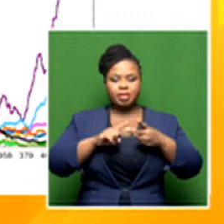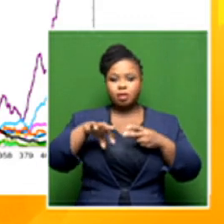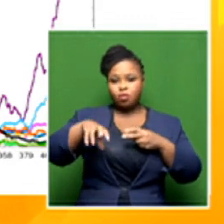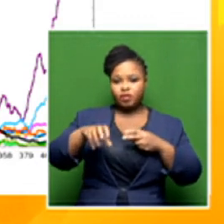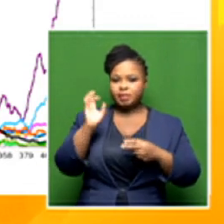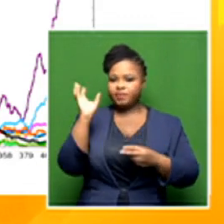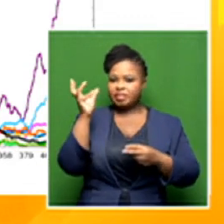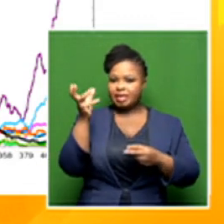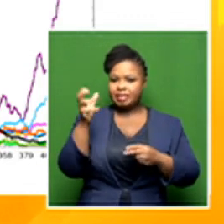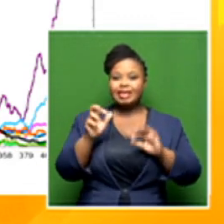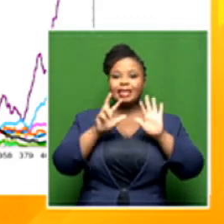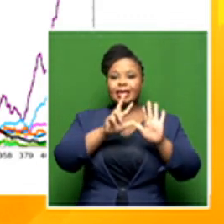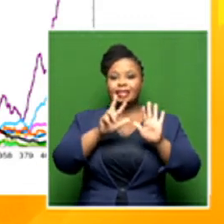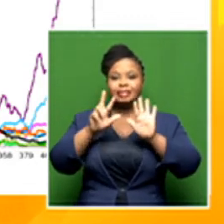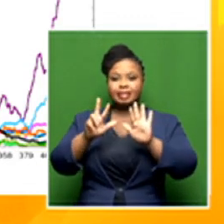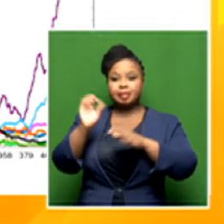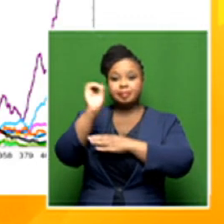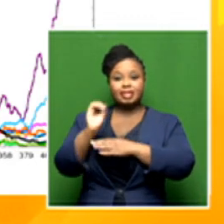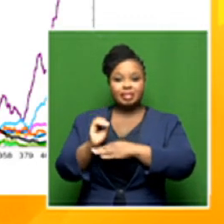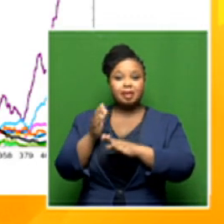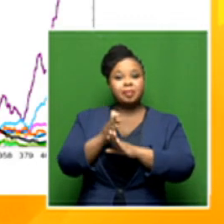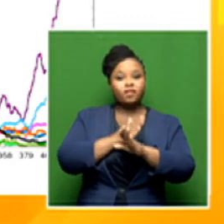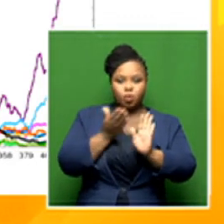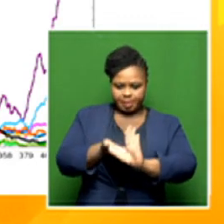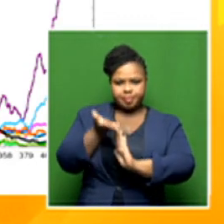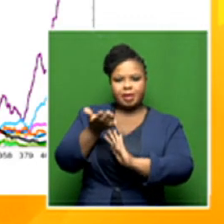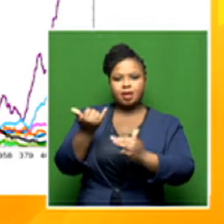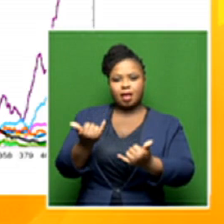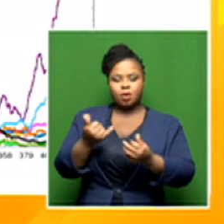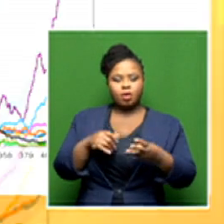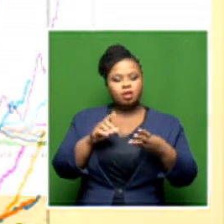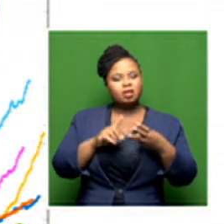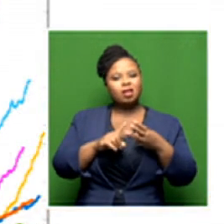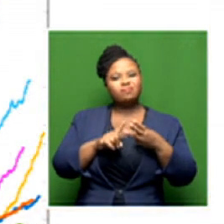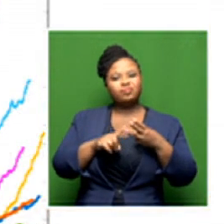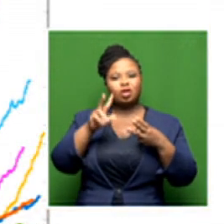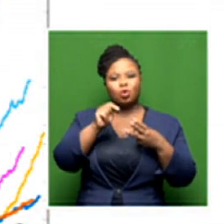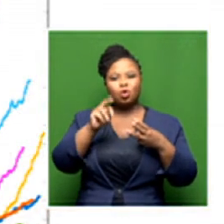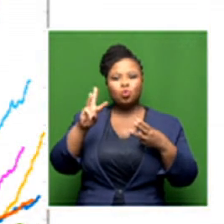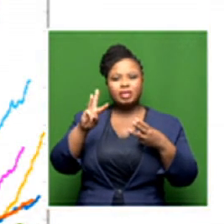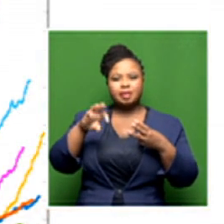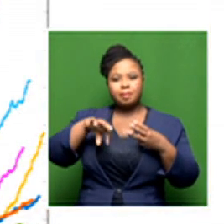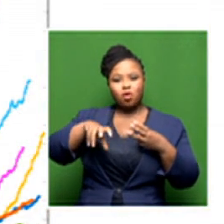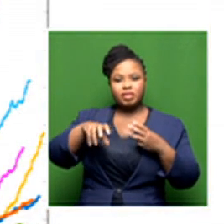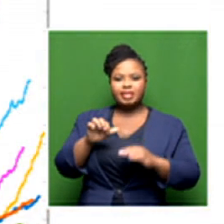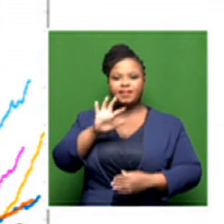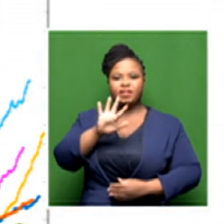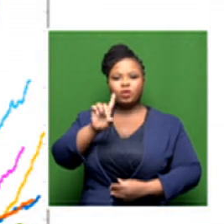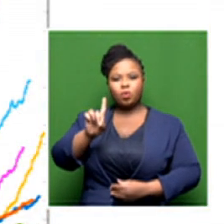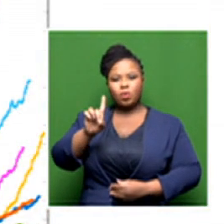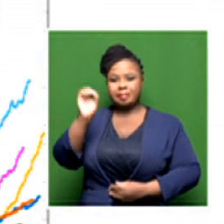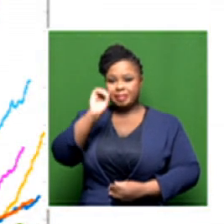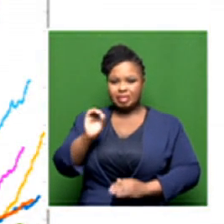loading is up to 88% of its previous peak. And the Northwest is up to 51% of its previous peak.